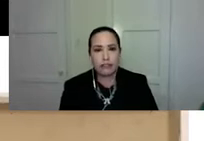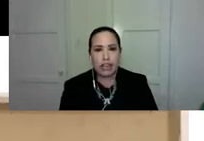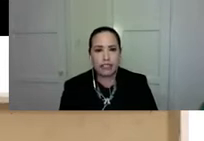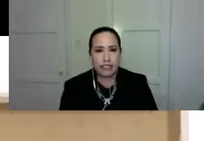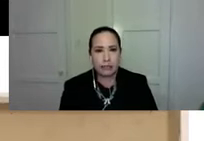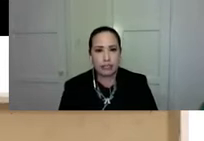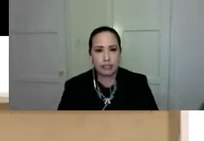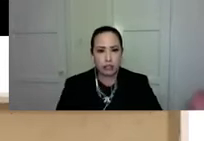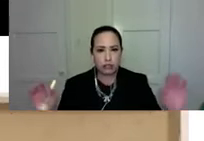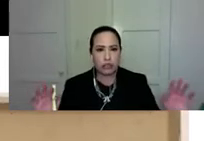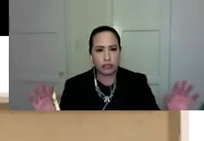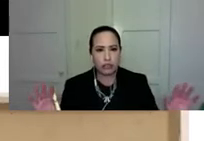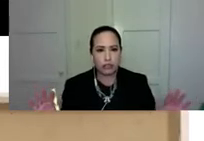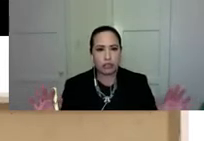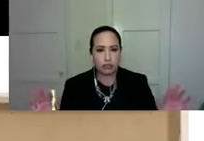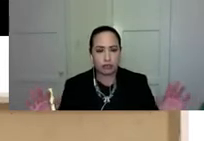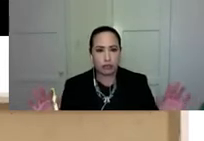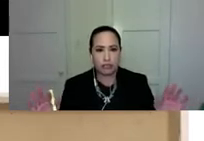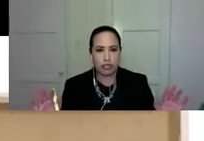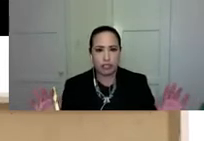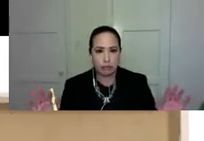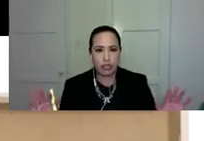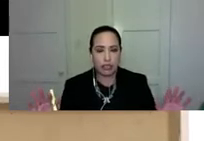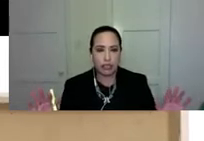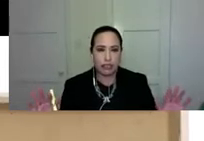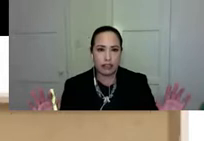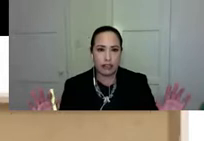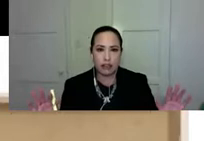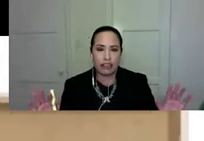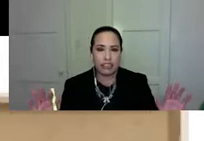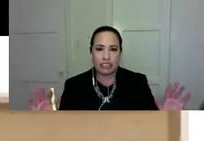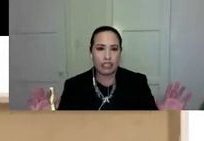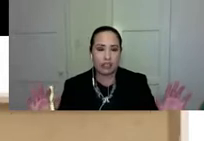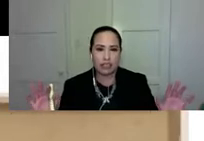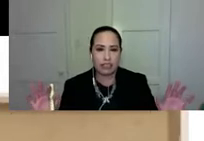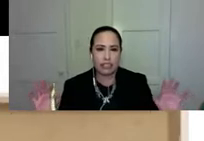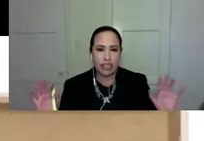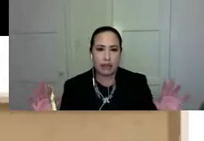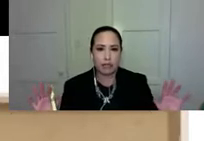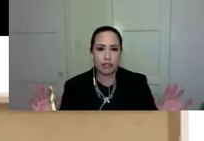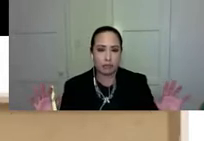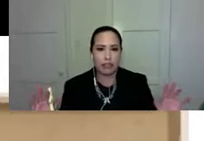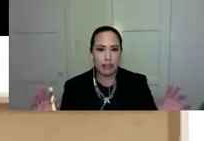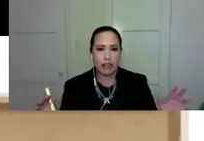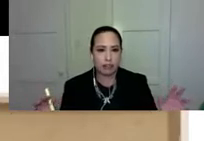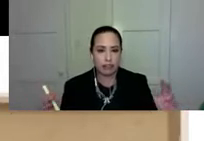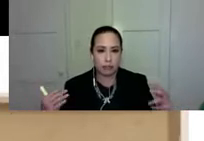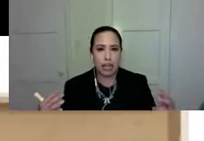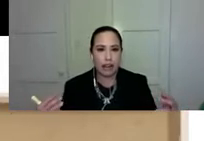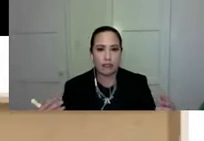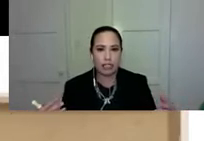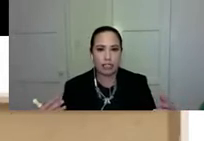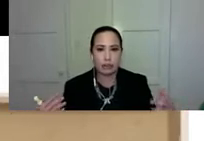found that really fascinating because the two photos actually really represent to me you know his attempt to really fight on